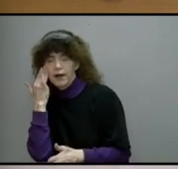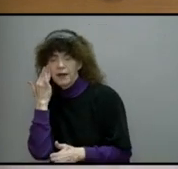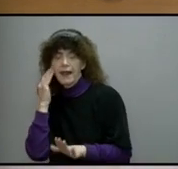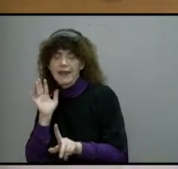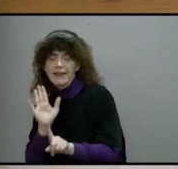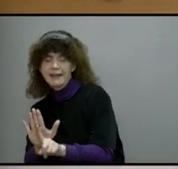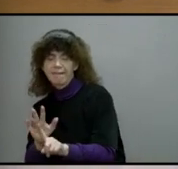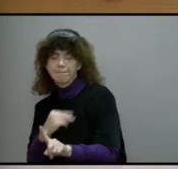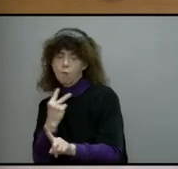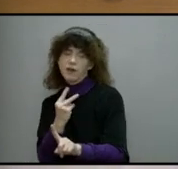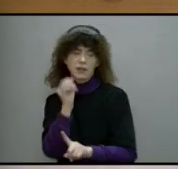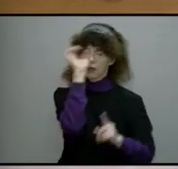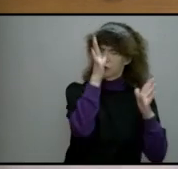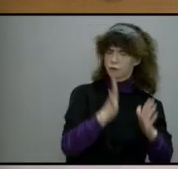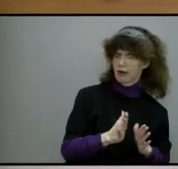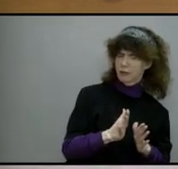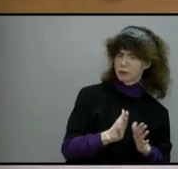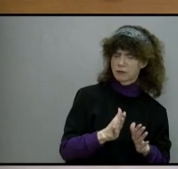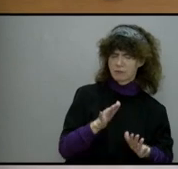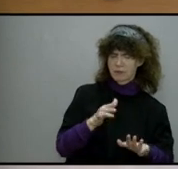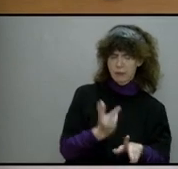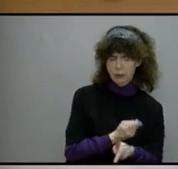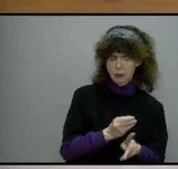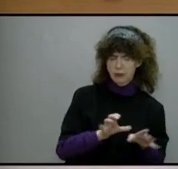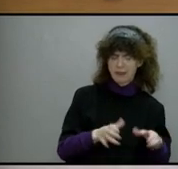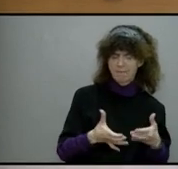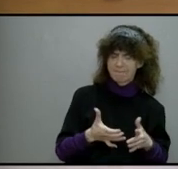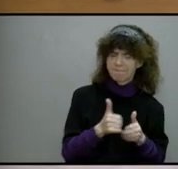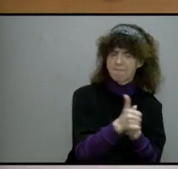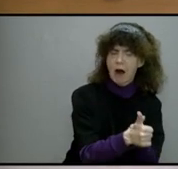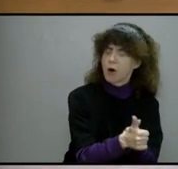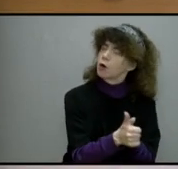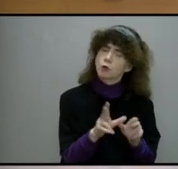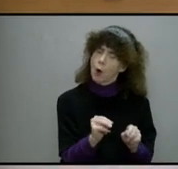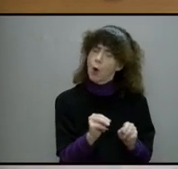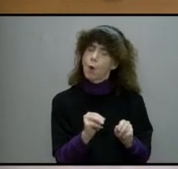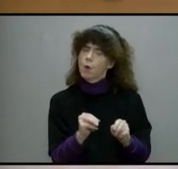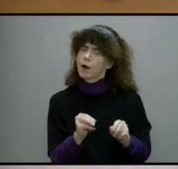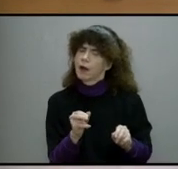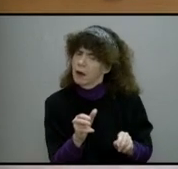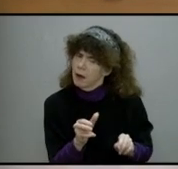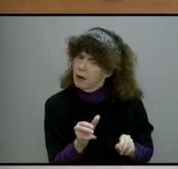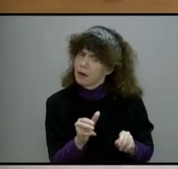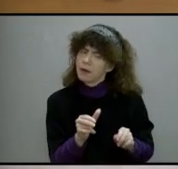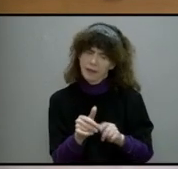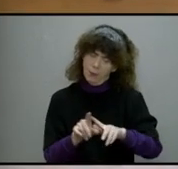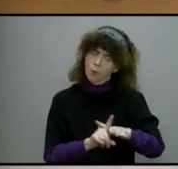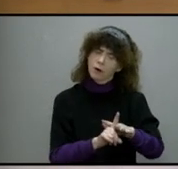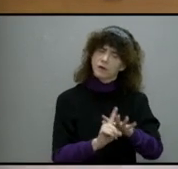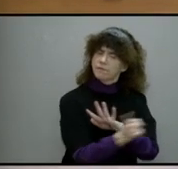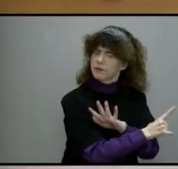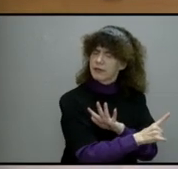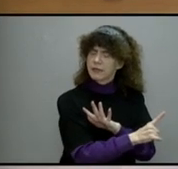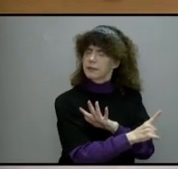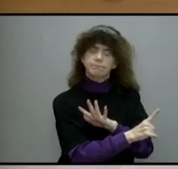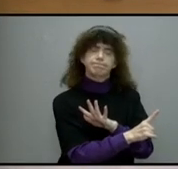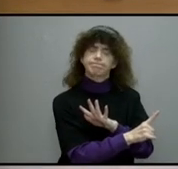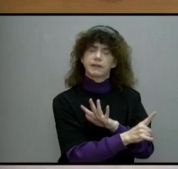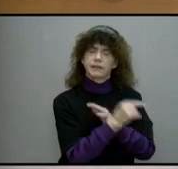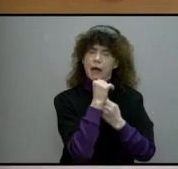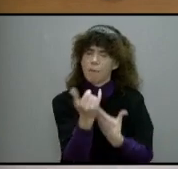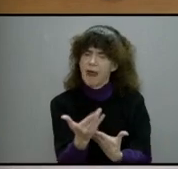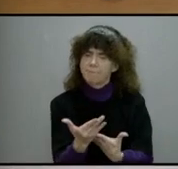A stranger they will not follow, but they will flee from him, for they do not know the voice of strangers.